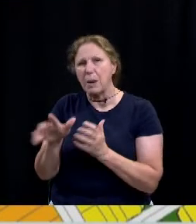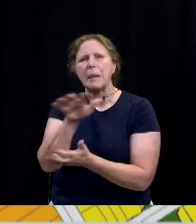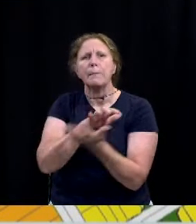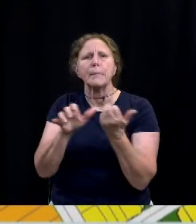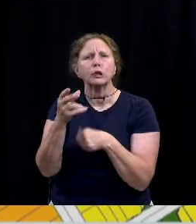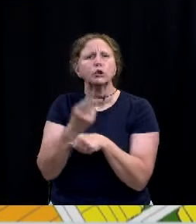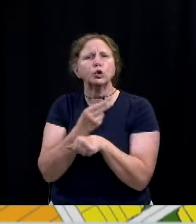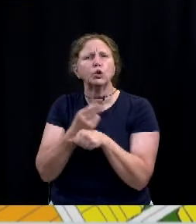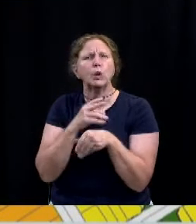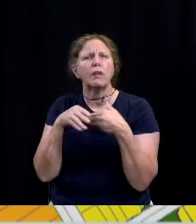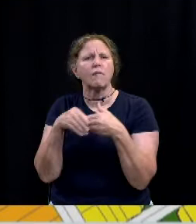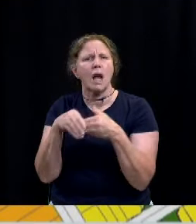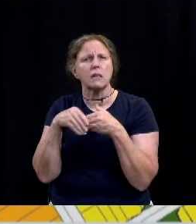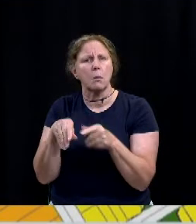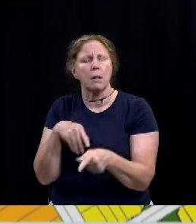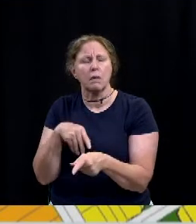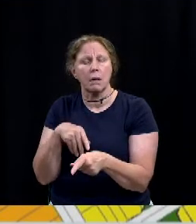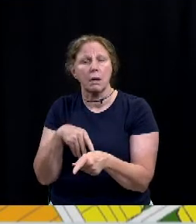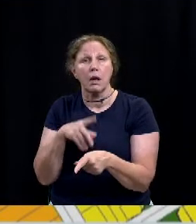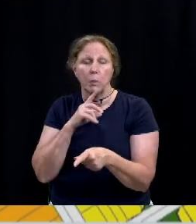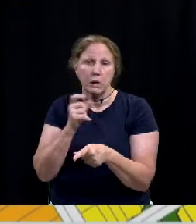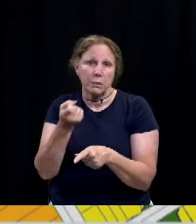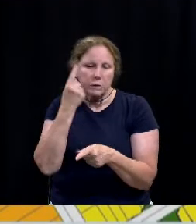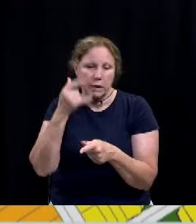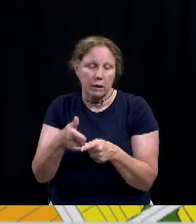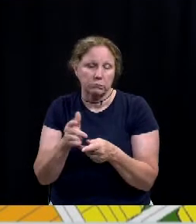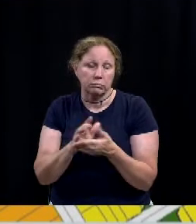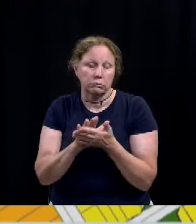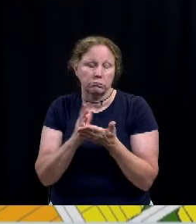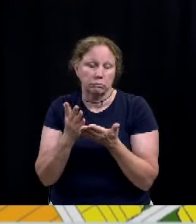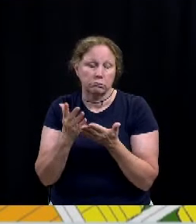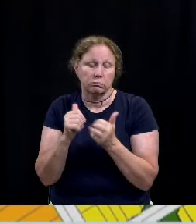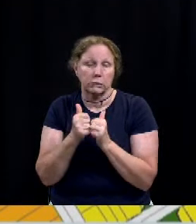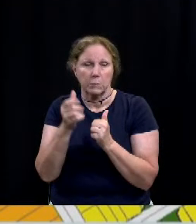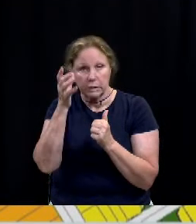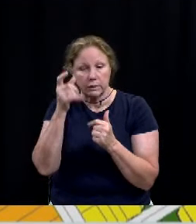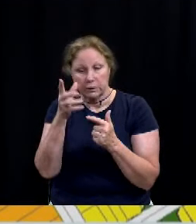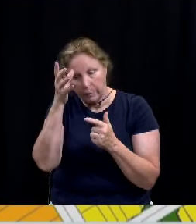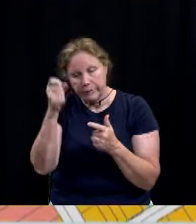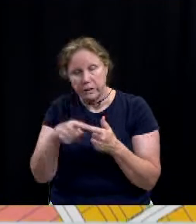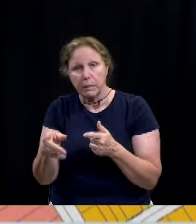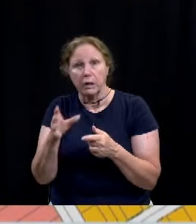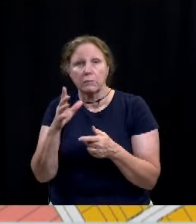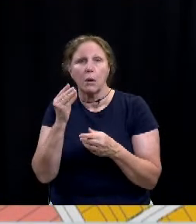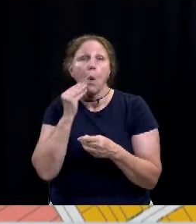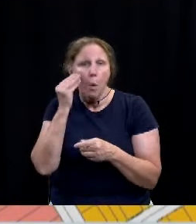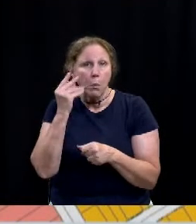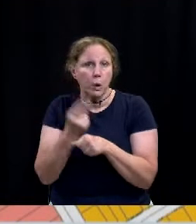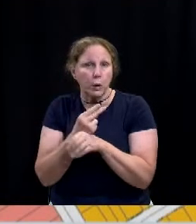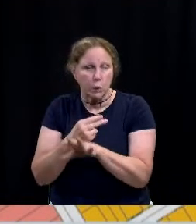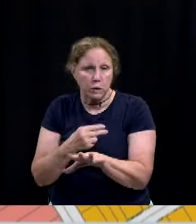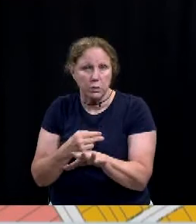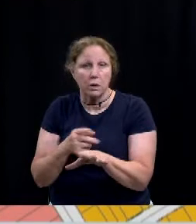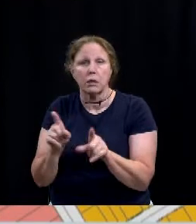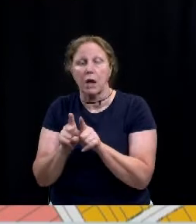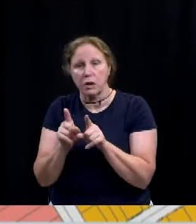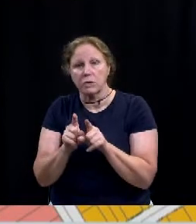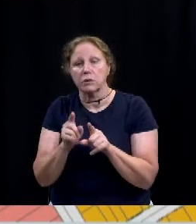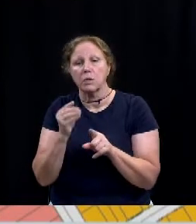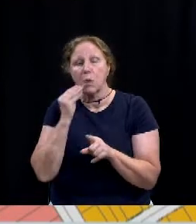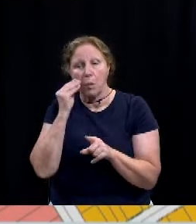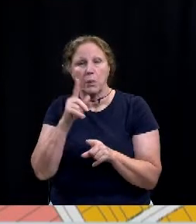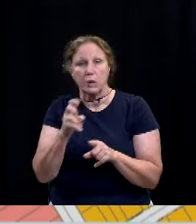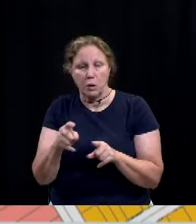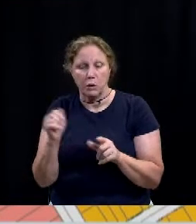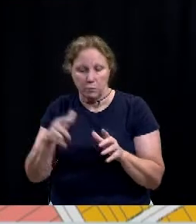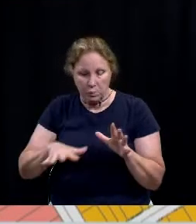flex, which really makes more sense for it to be residential land use and then also residential zoning to